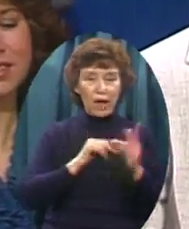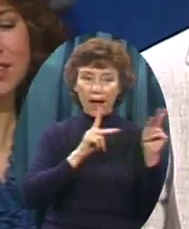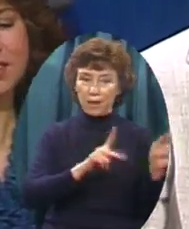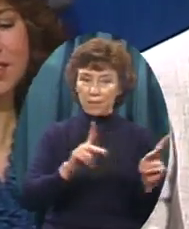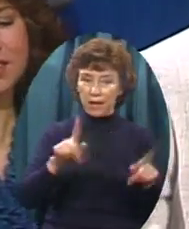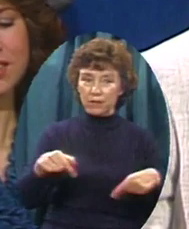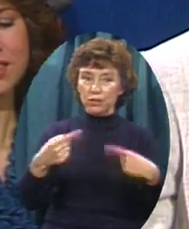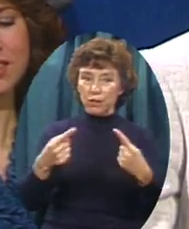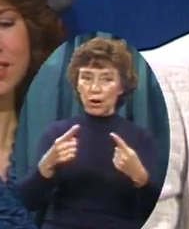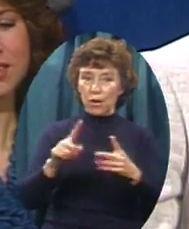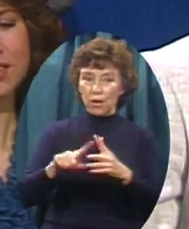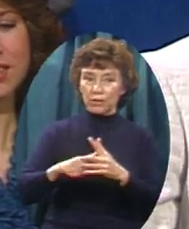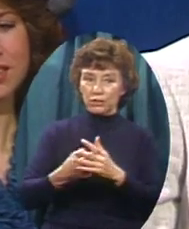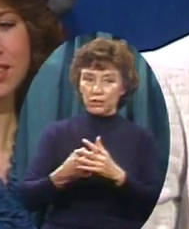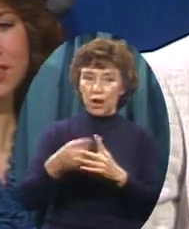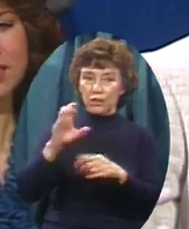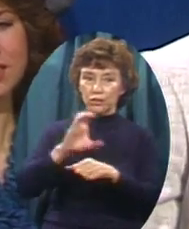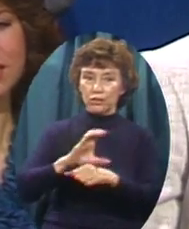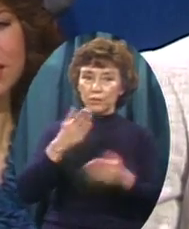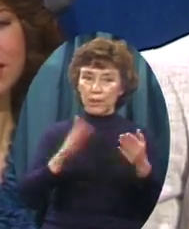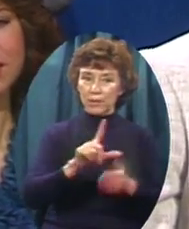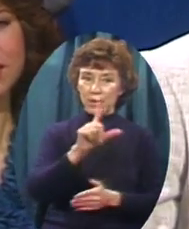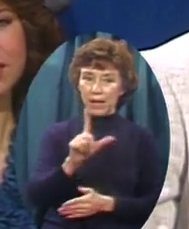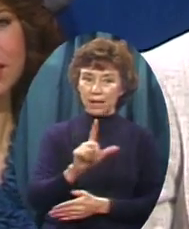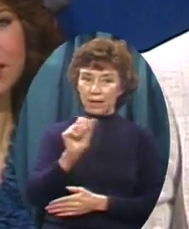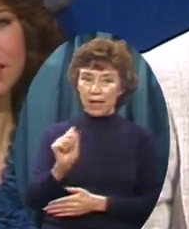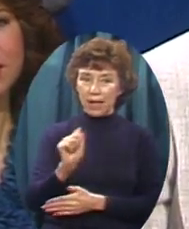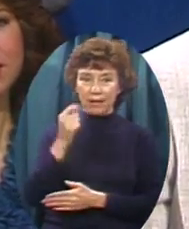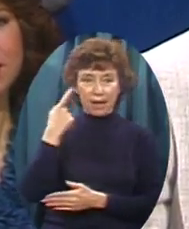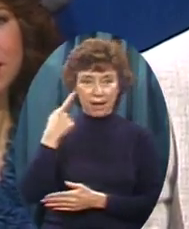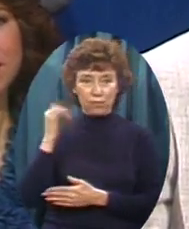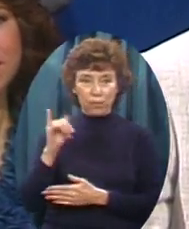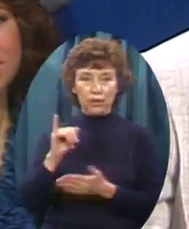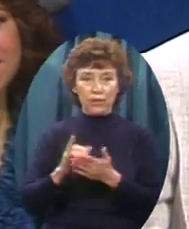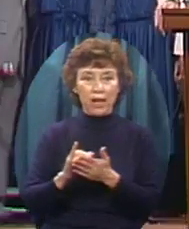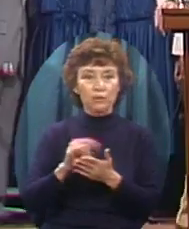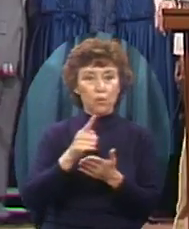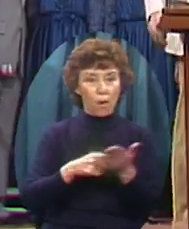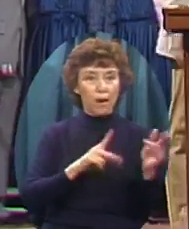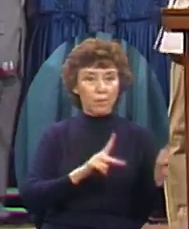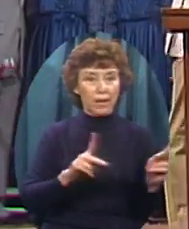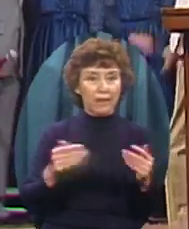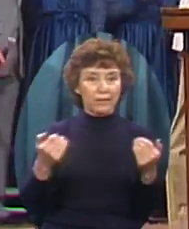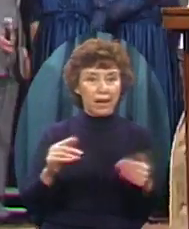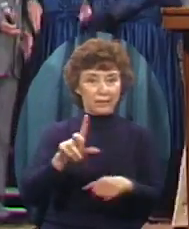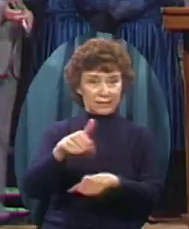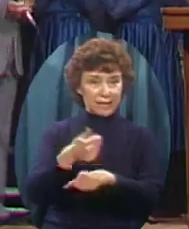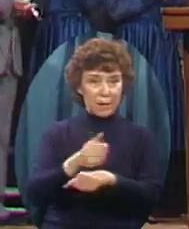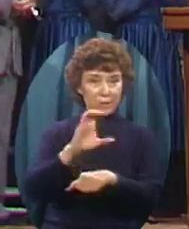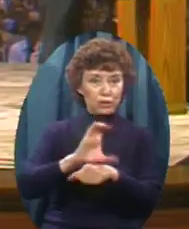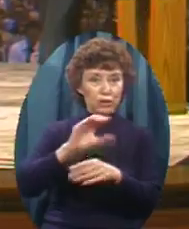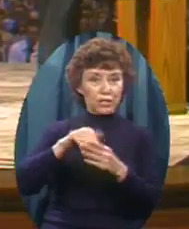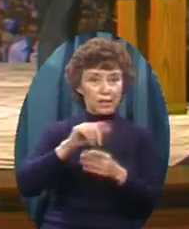church Probably most likely in Los Angeles At least that's what I've been praying about And that's where I'm heading to right now God bless you, Steve Thank you Thank